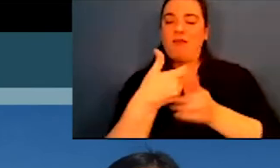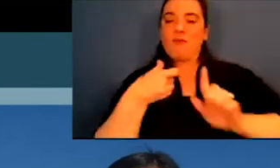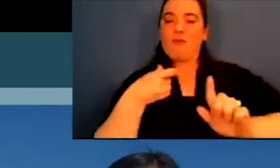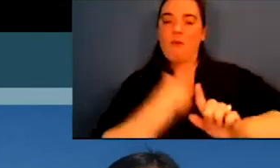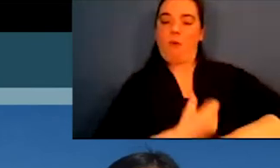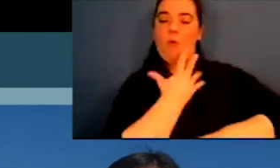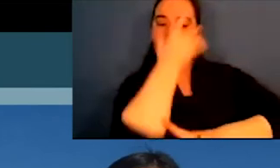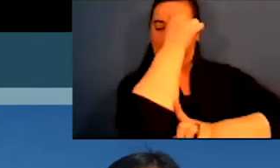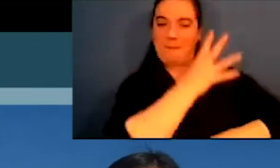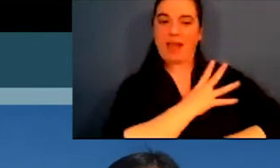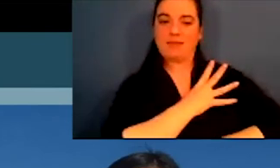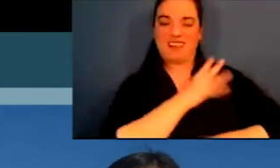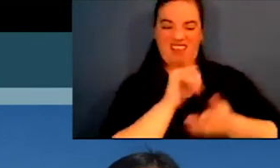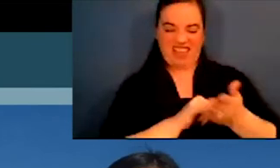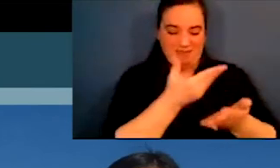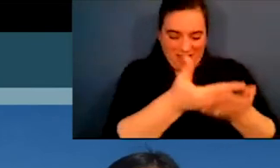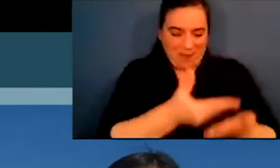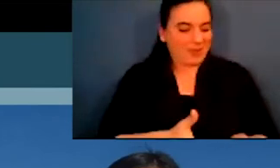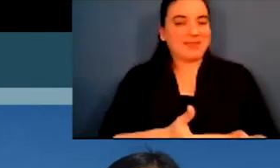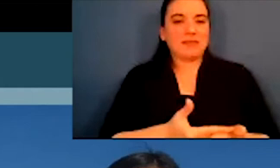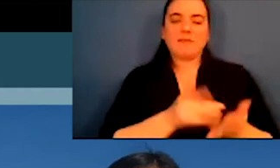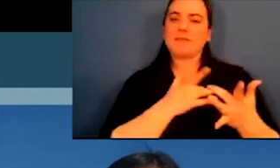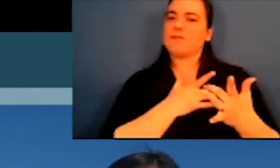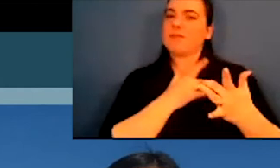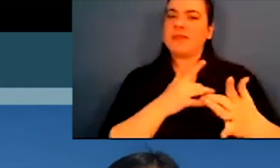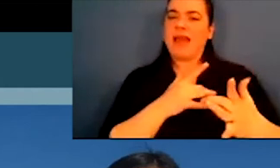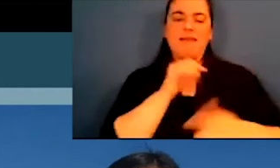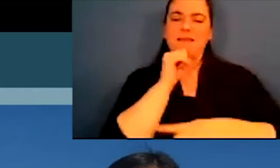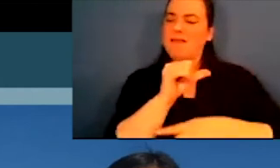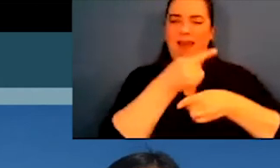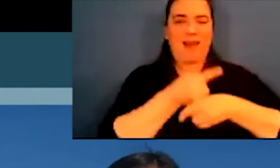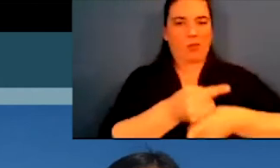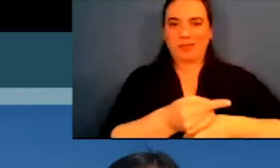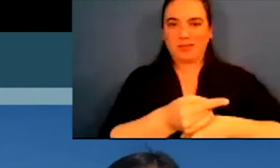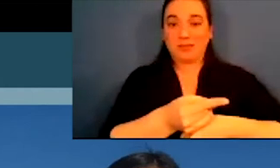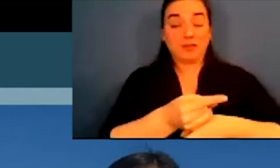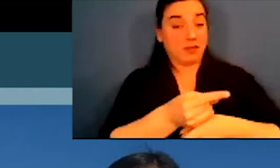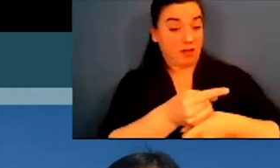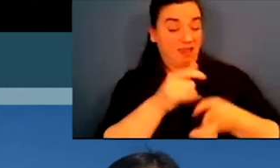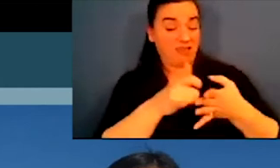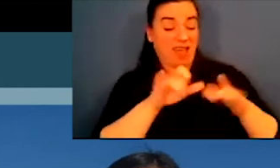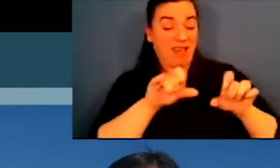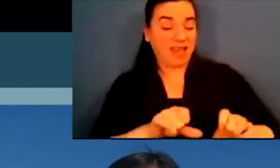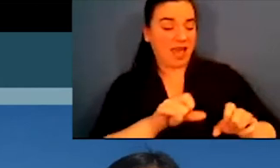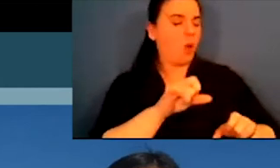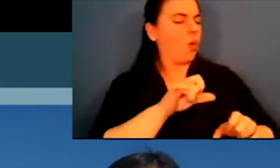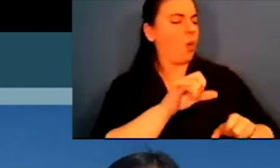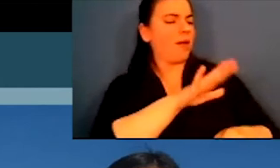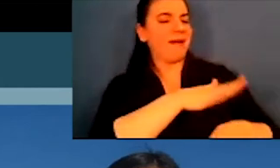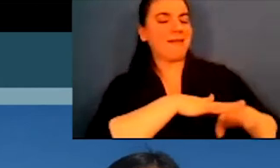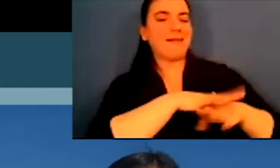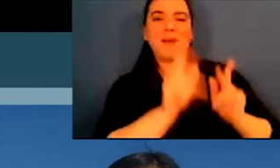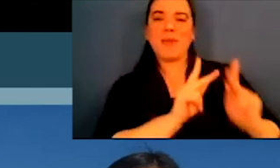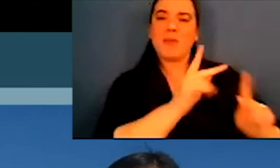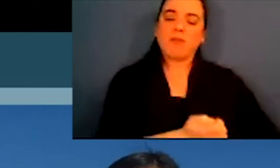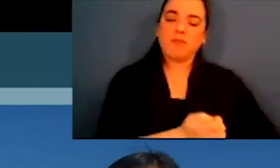it's based on documents collected by white men that were often inaccurate and it